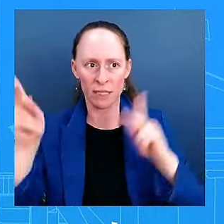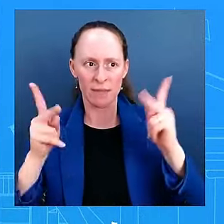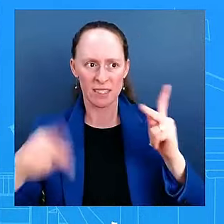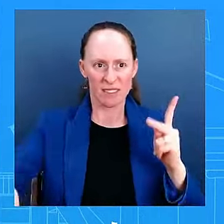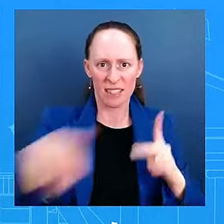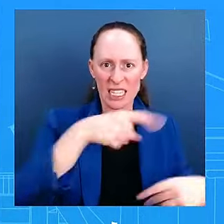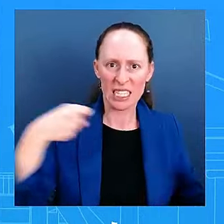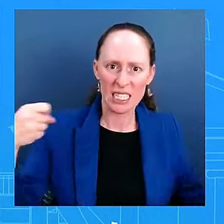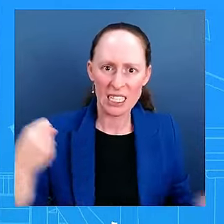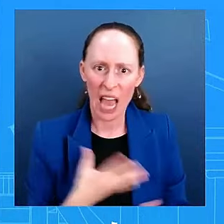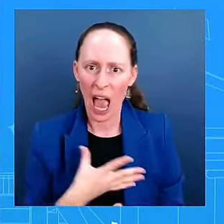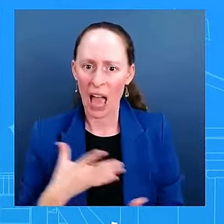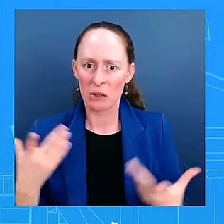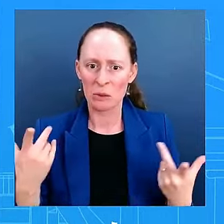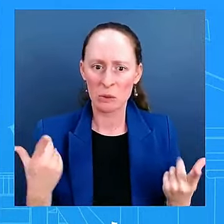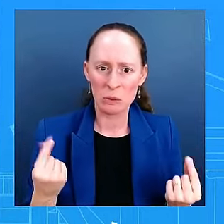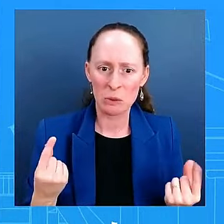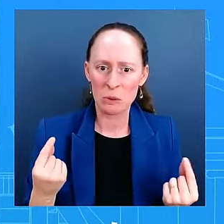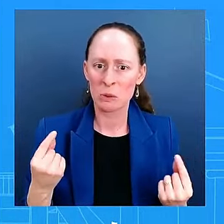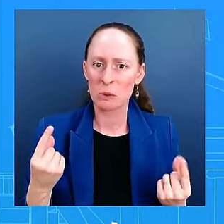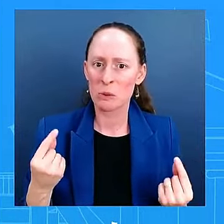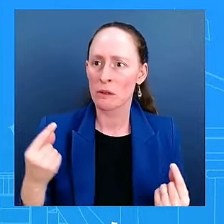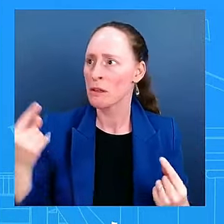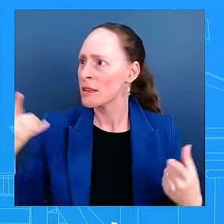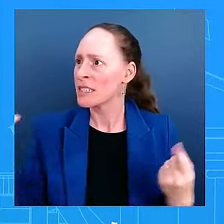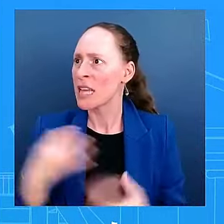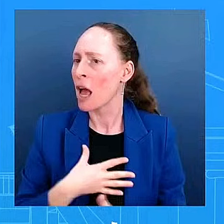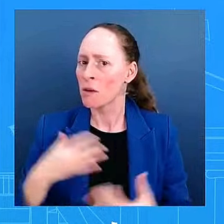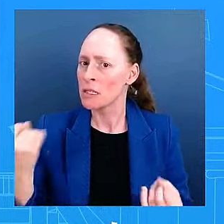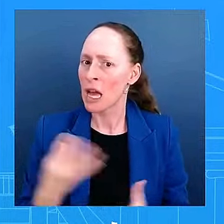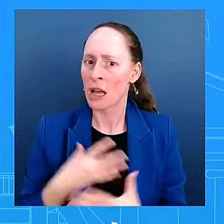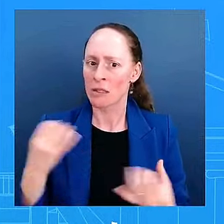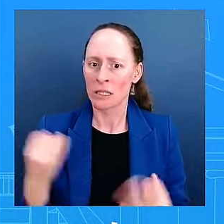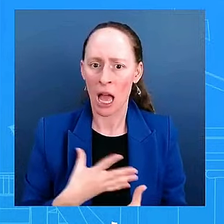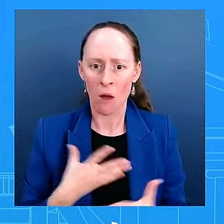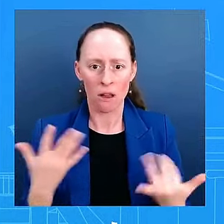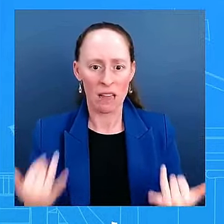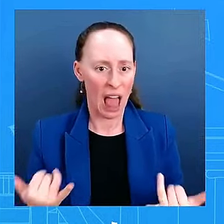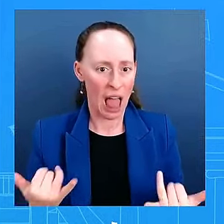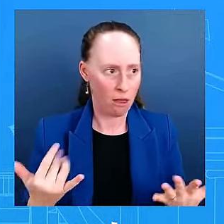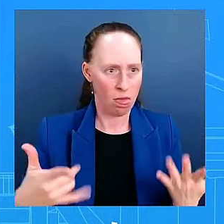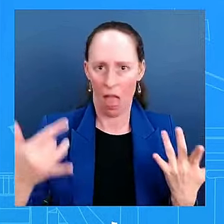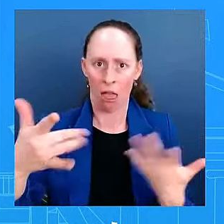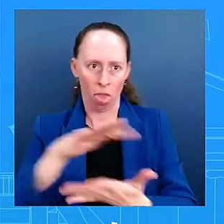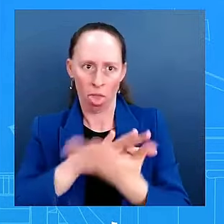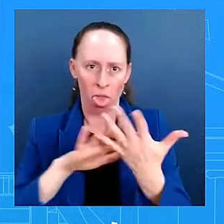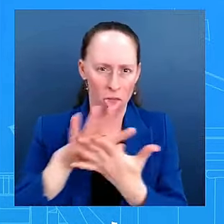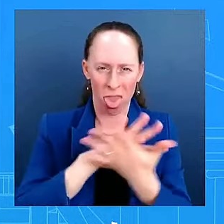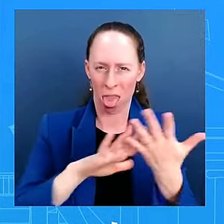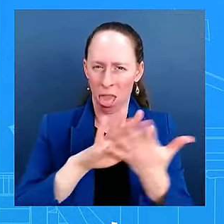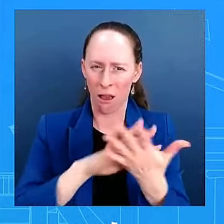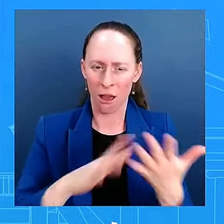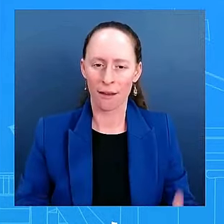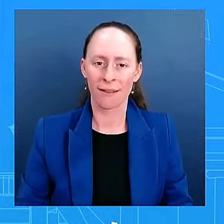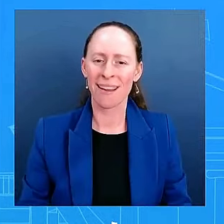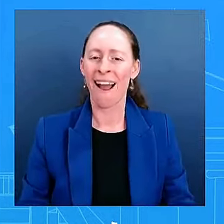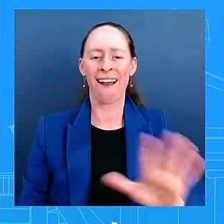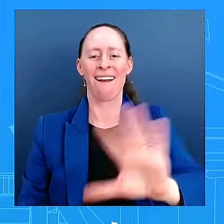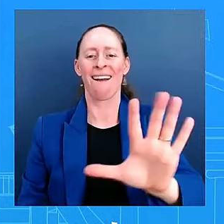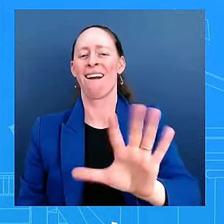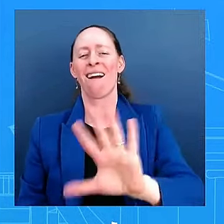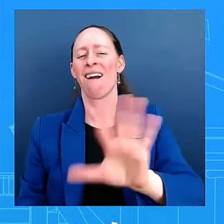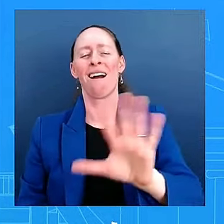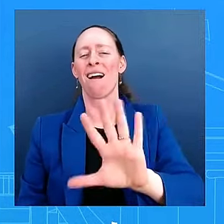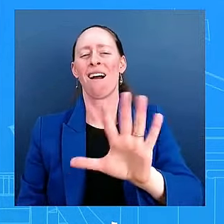state? Well, you're just twisting everything around and that's really unfair. is. No, Jackie, it's unfair. Because I've been standing